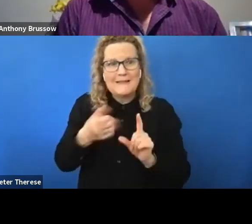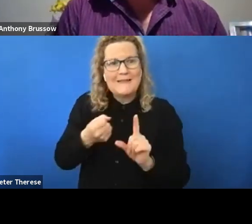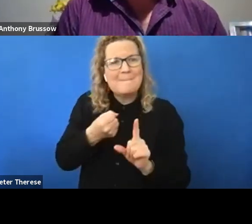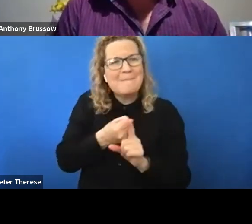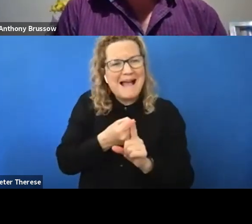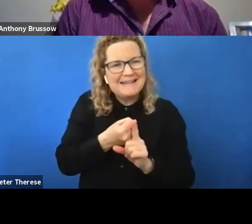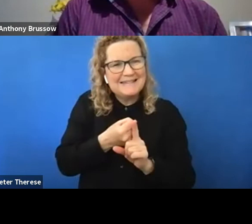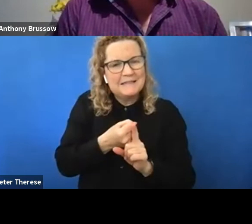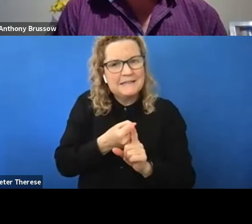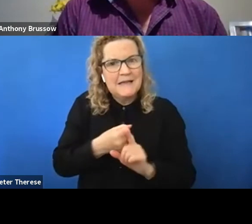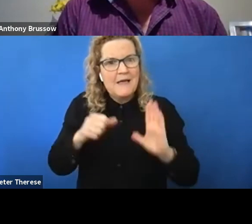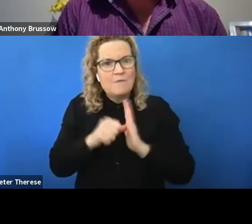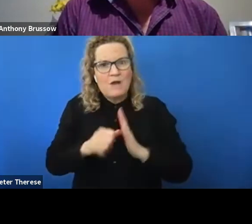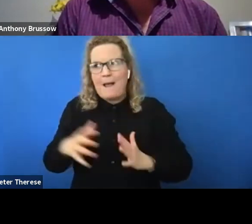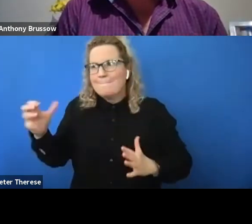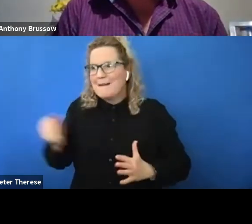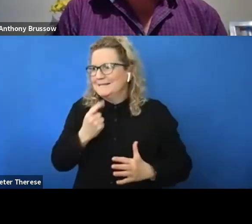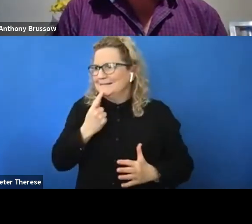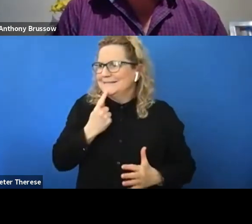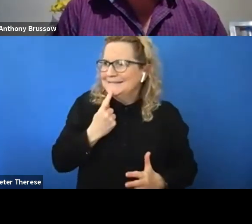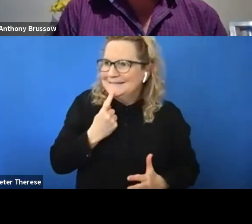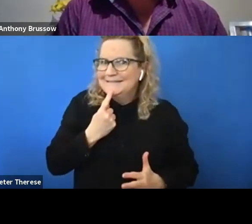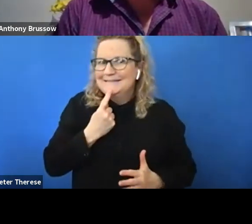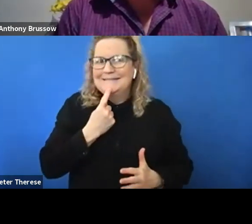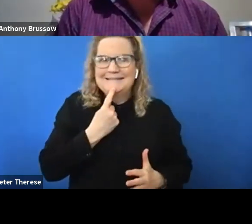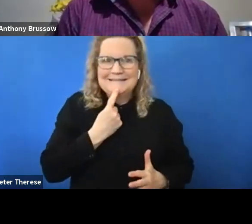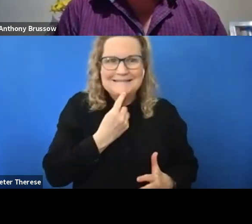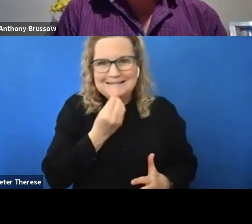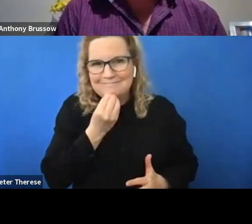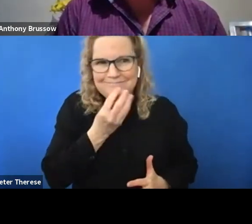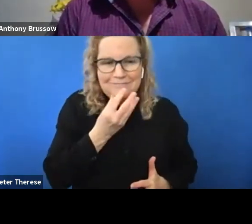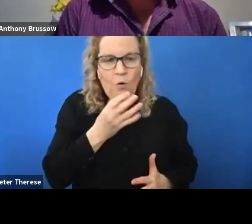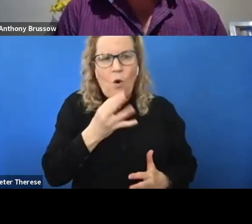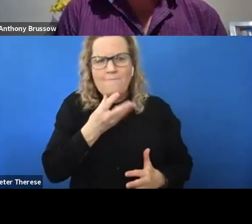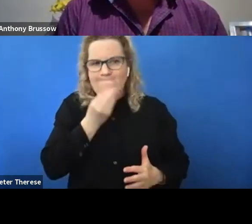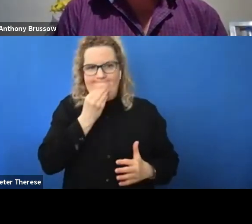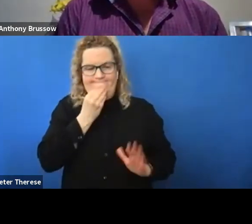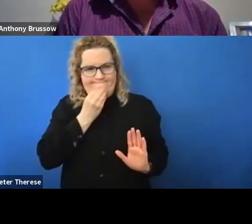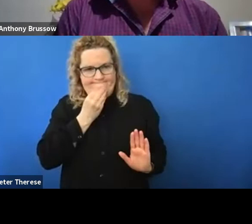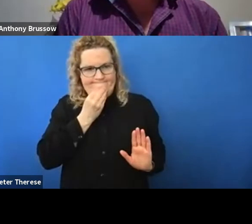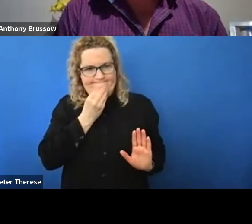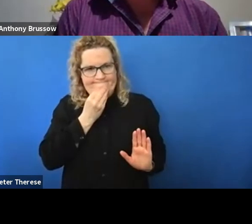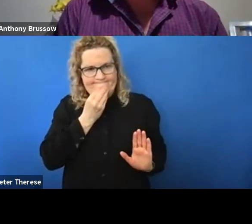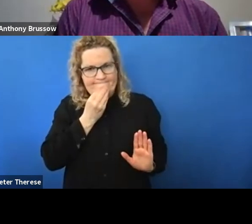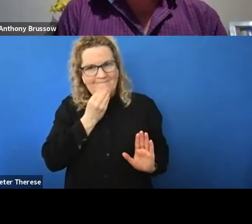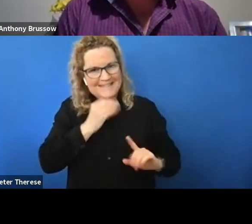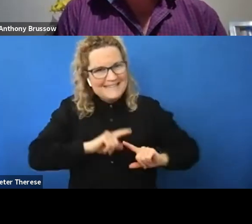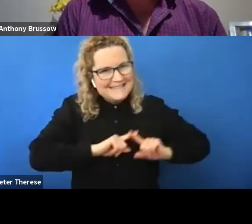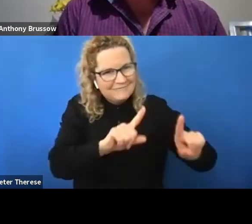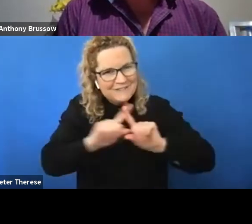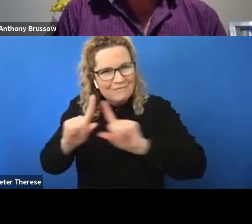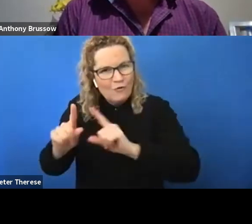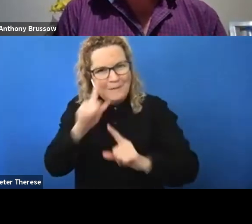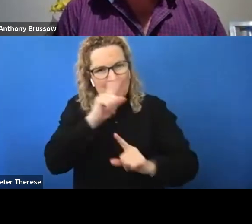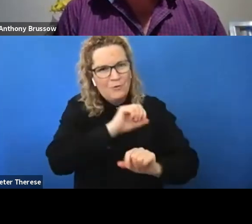the pressure to disclose or the decision not to disclose can be very varied for different people. So it'll be interesting to see